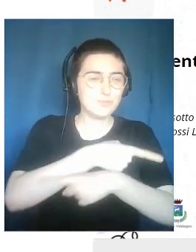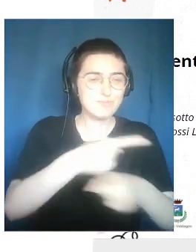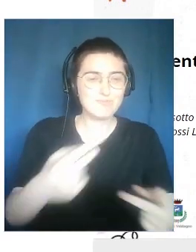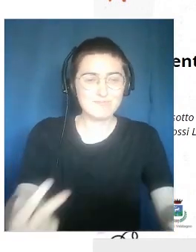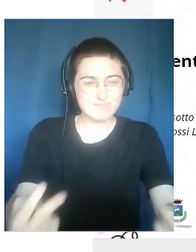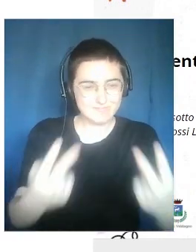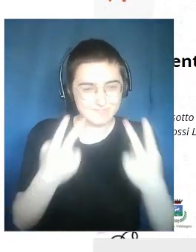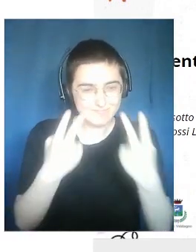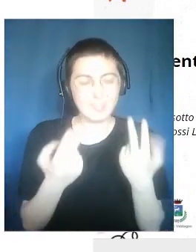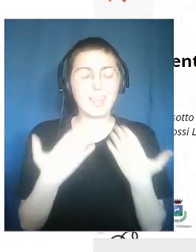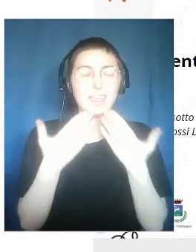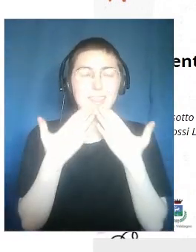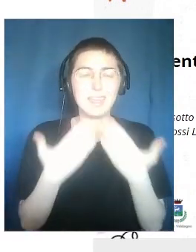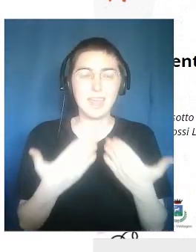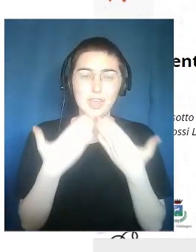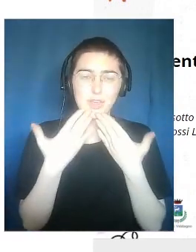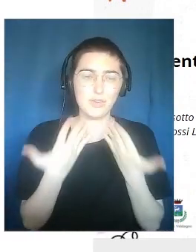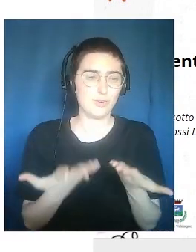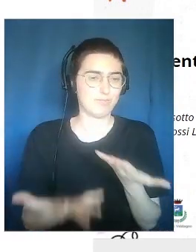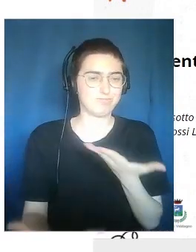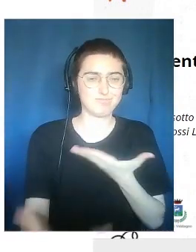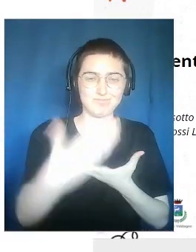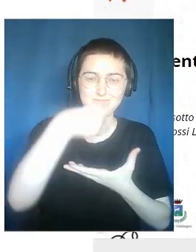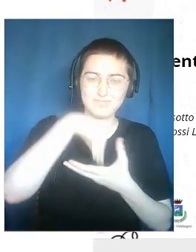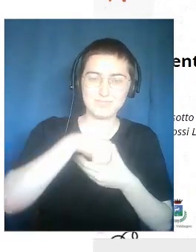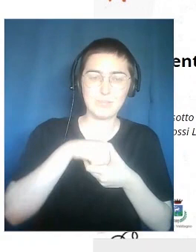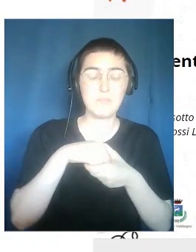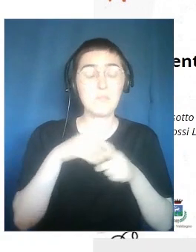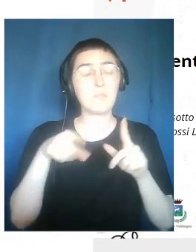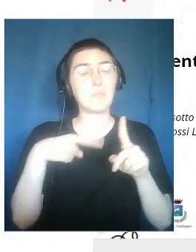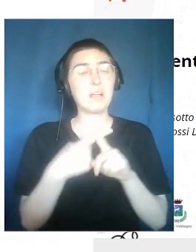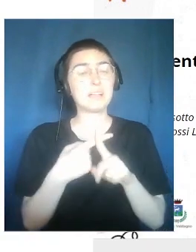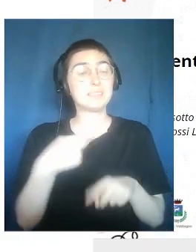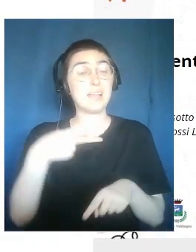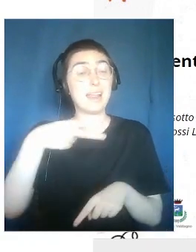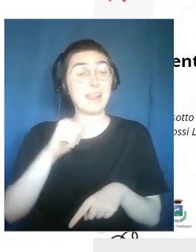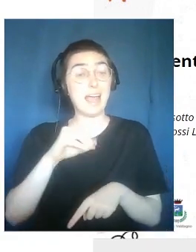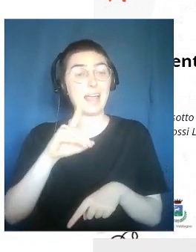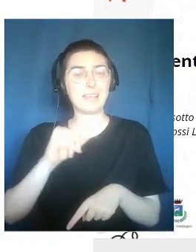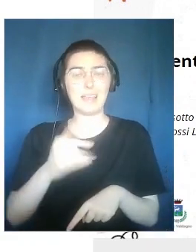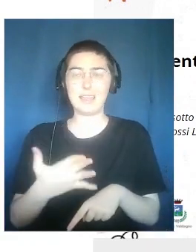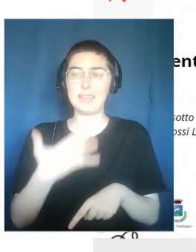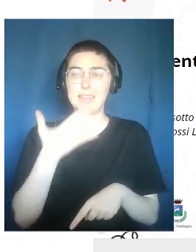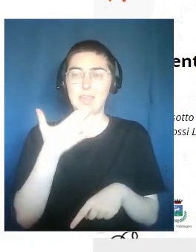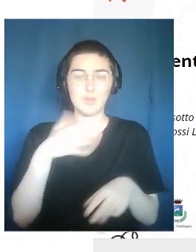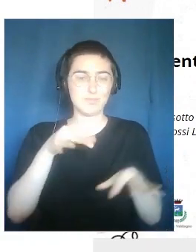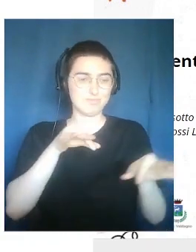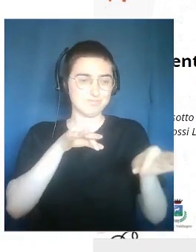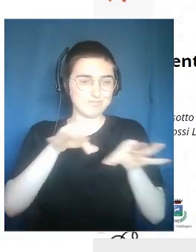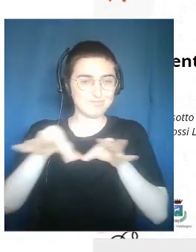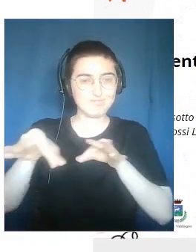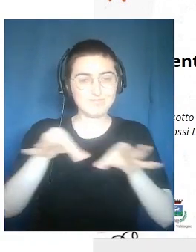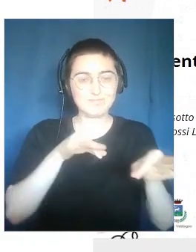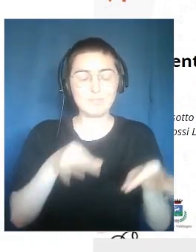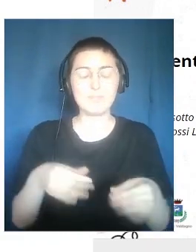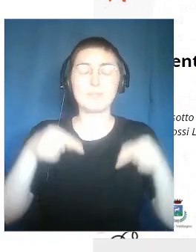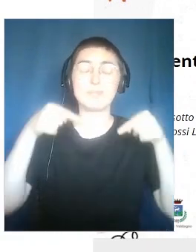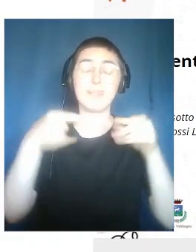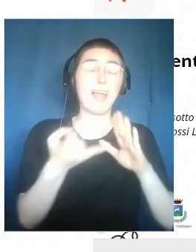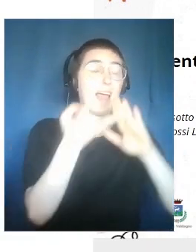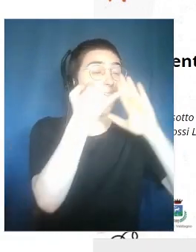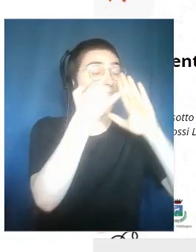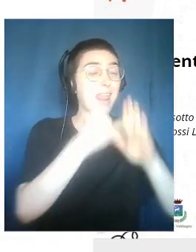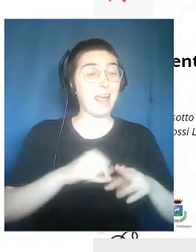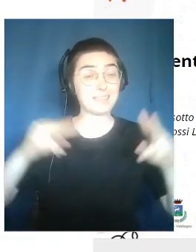thank you for participating thank you gloria for coordinating the whole thing this is the